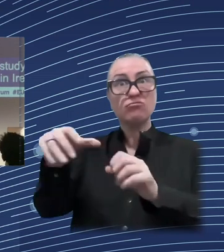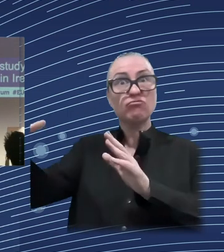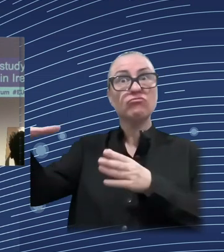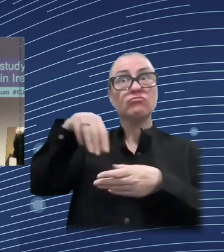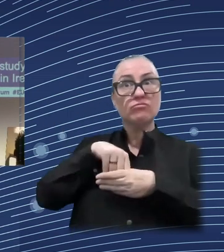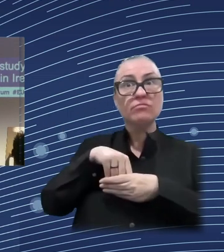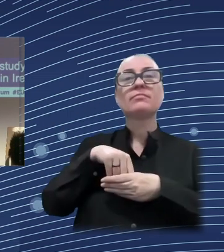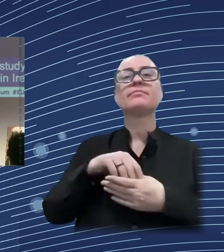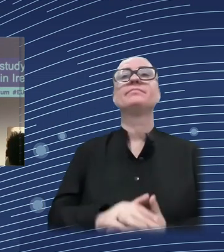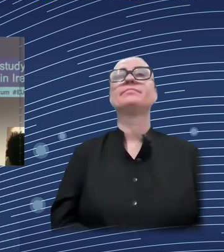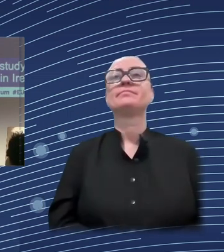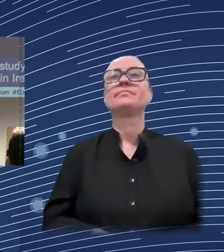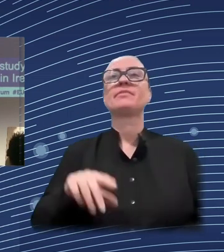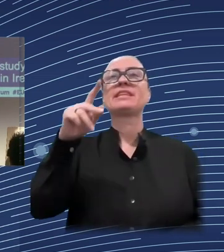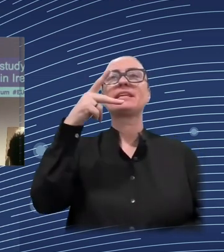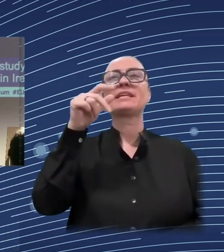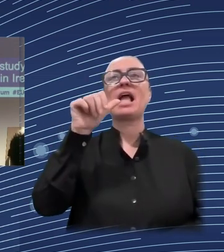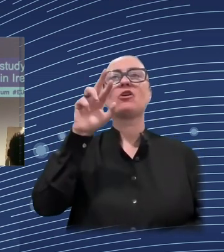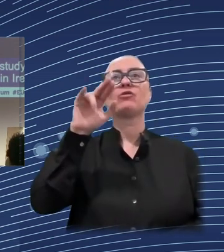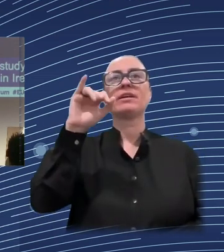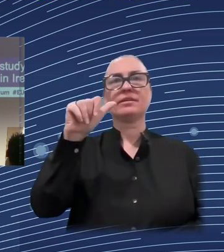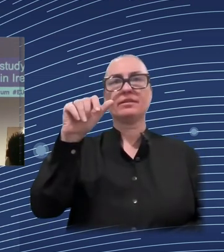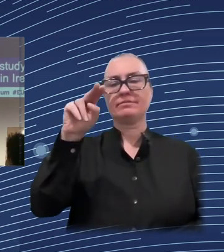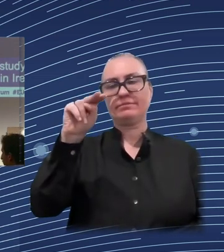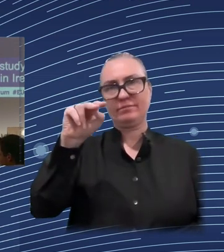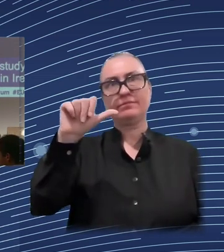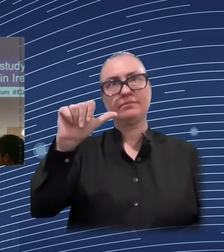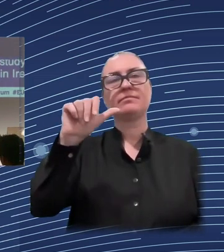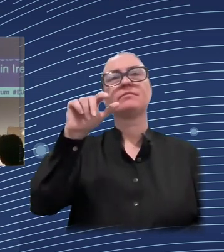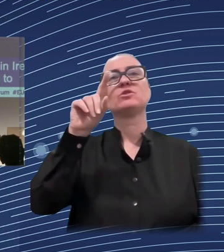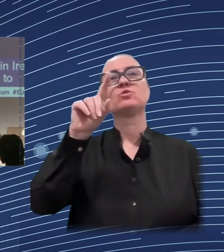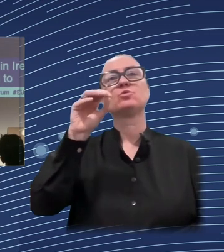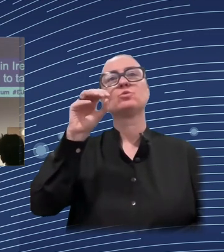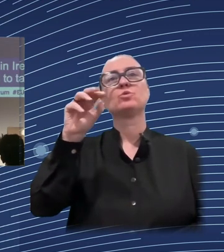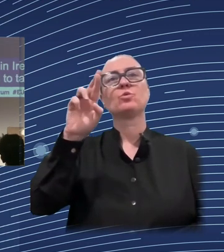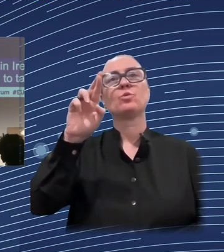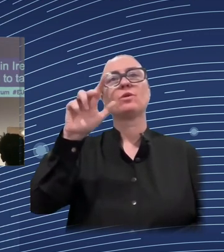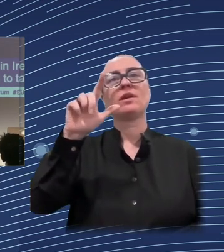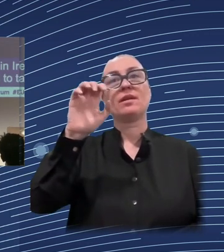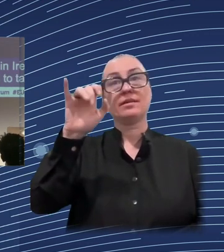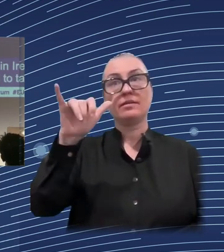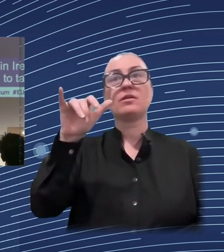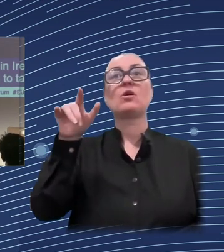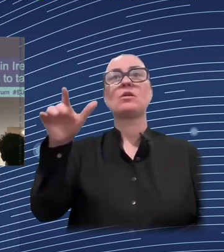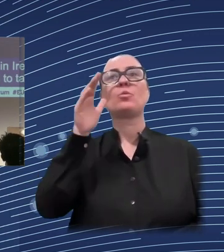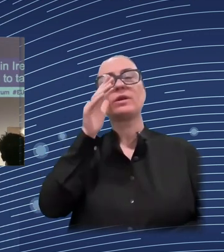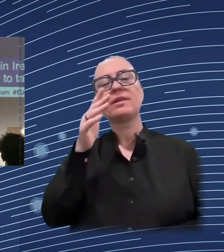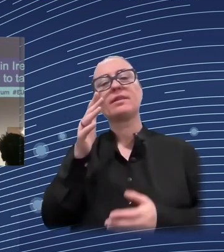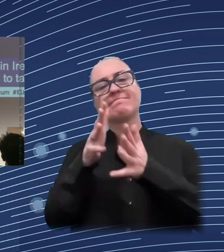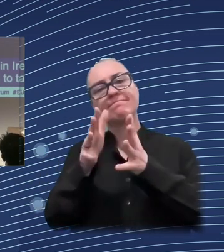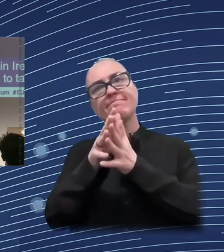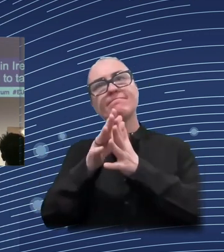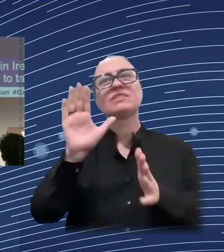lastly, I'm going to switch tack completely and talk about automation and what we know about how it has affected income distribution.